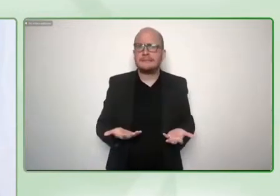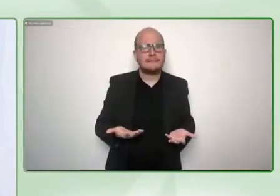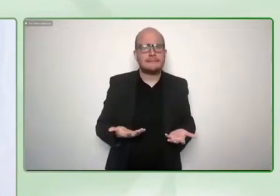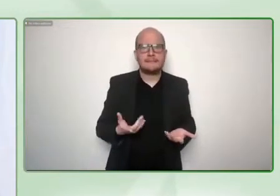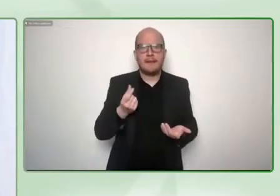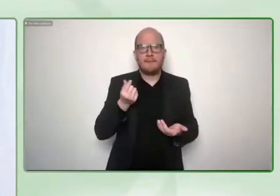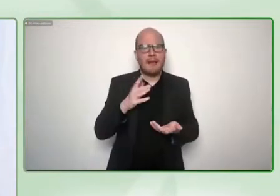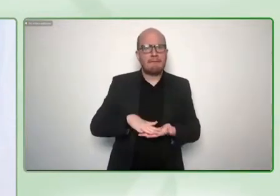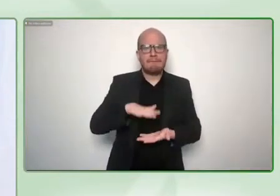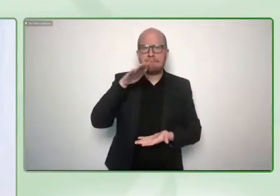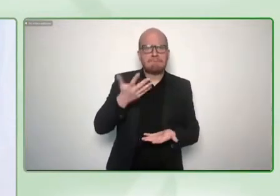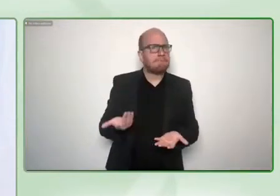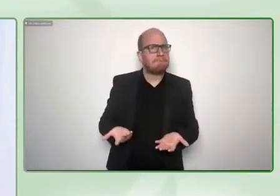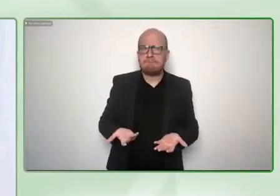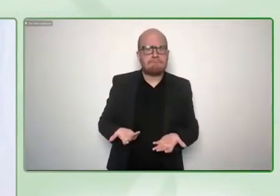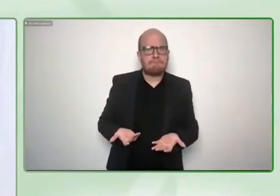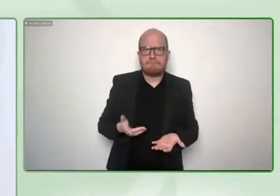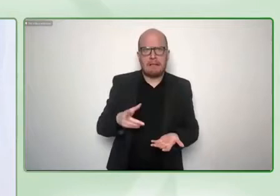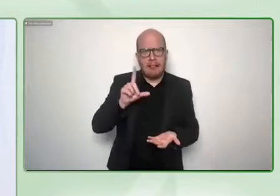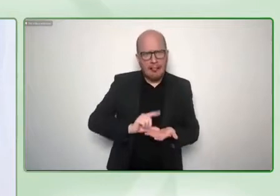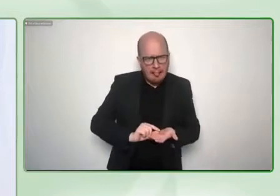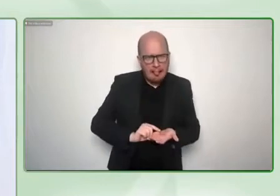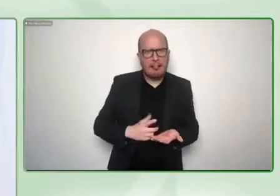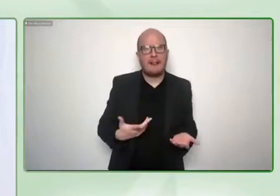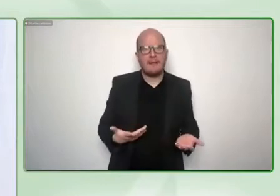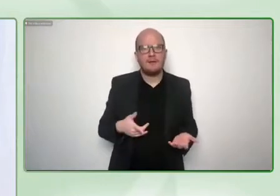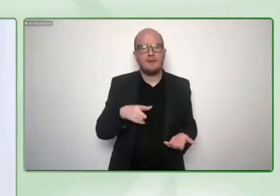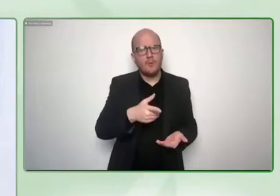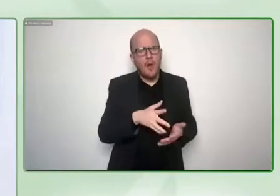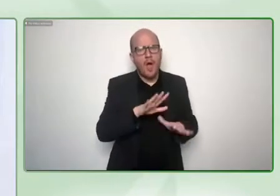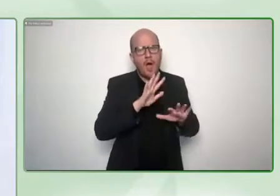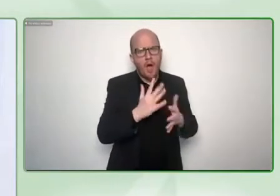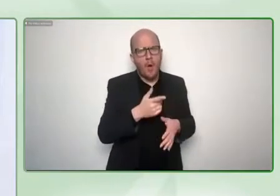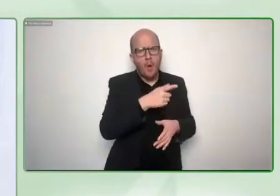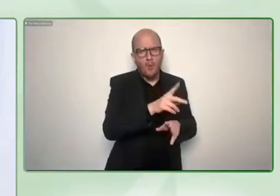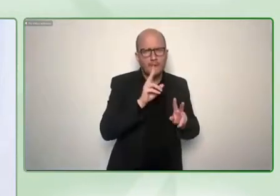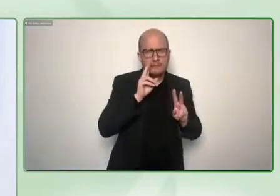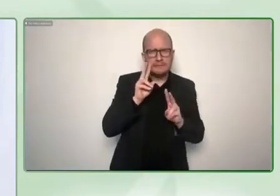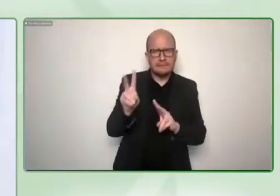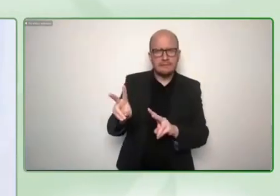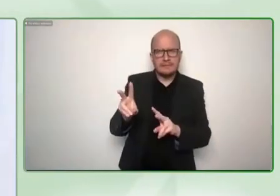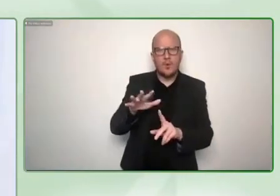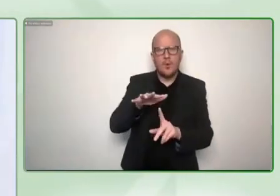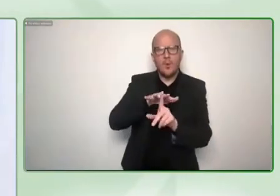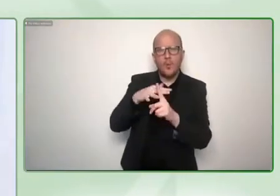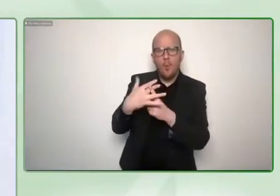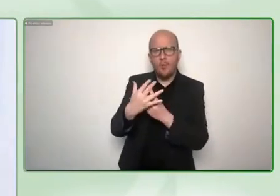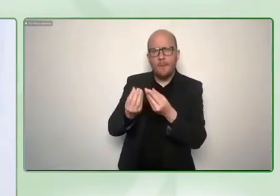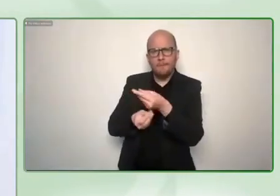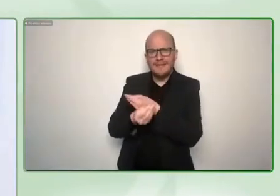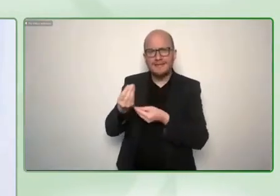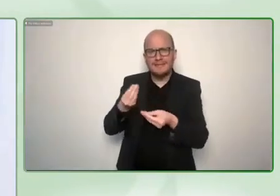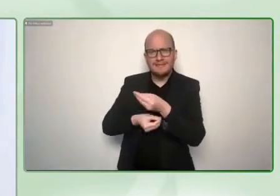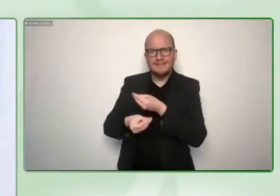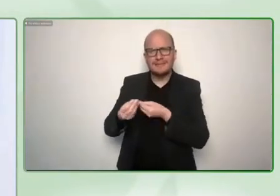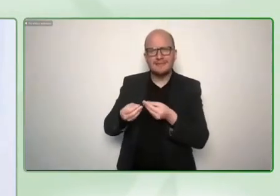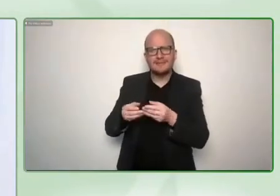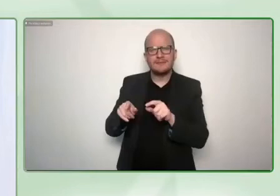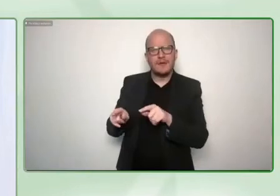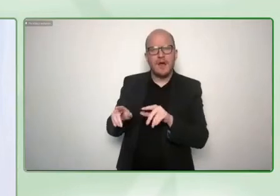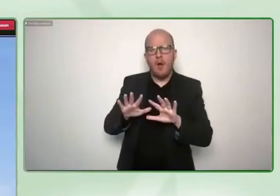challenges that social enterprises and social entrepreneurs face when they want to scale and want to go abroad?